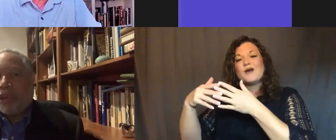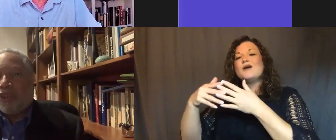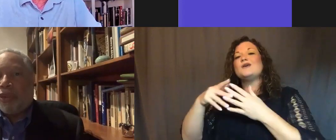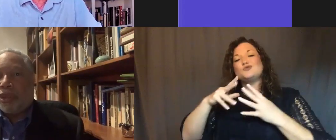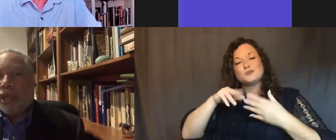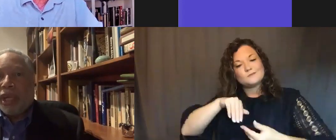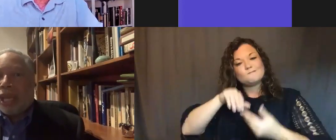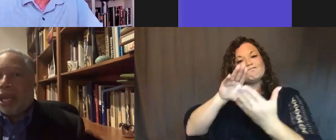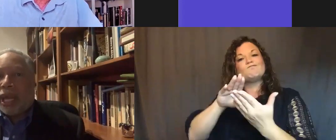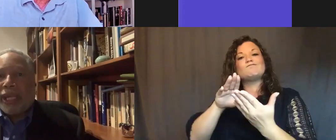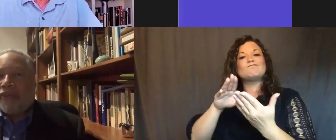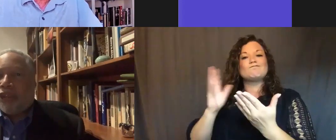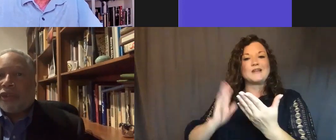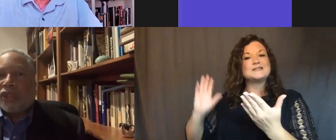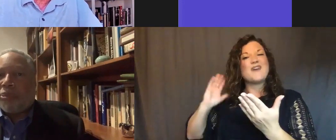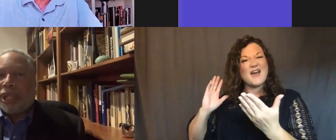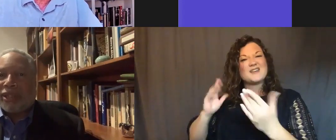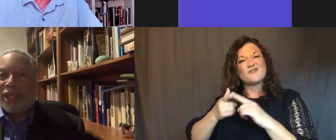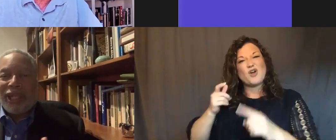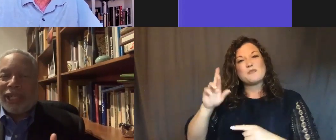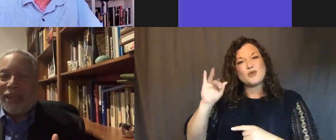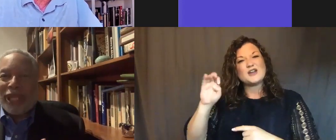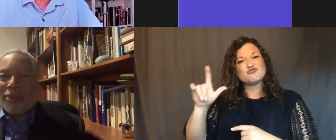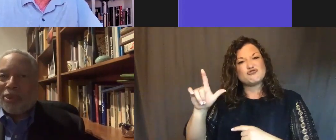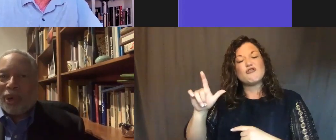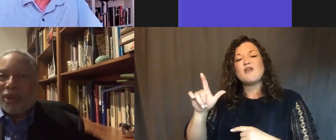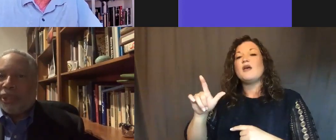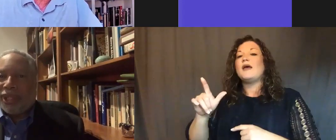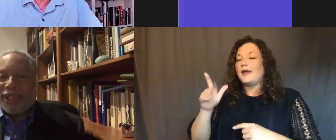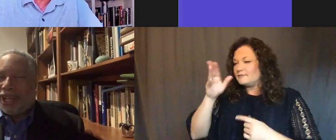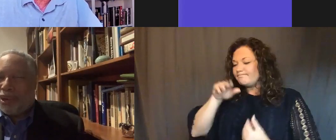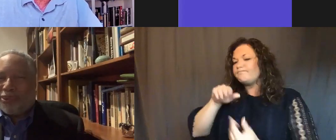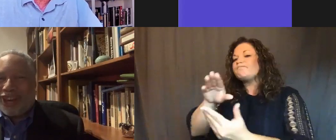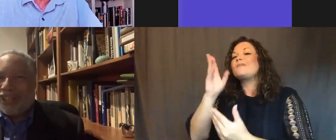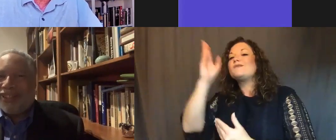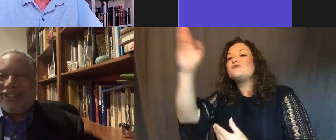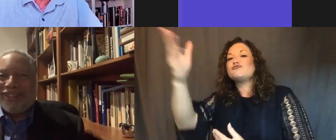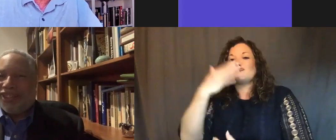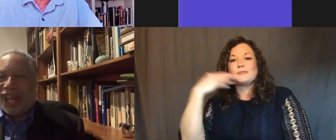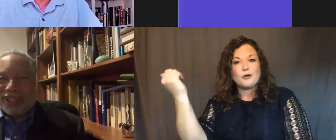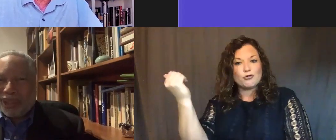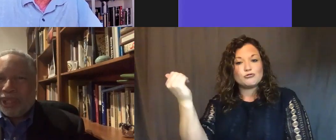find a better future. And I feel so blessed that I've been able to work with John Hope Franklin, John Lewis,